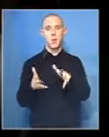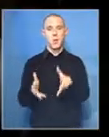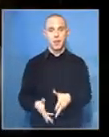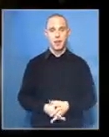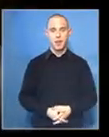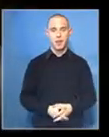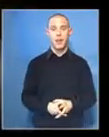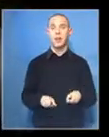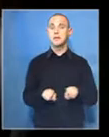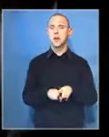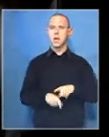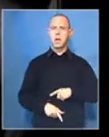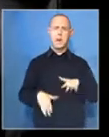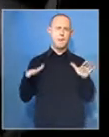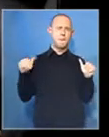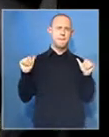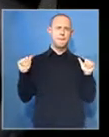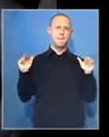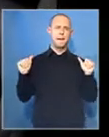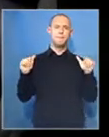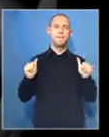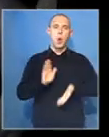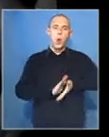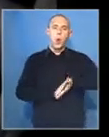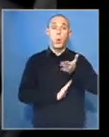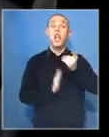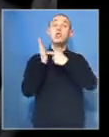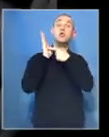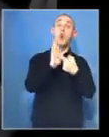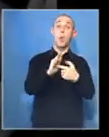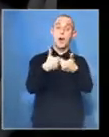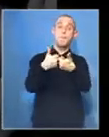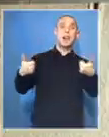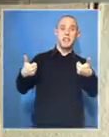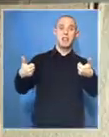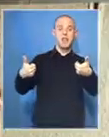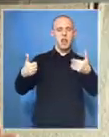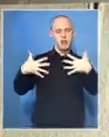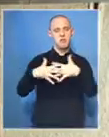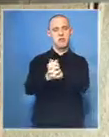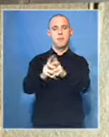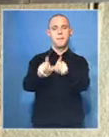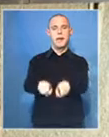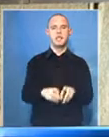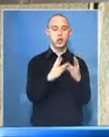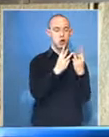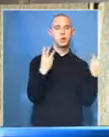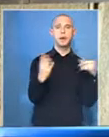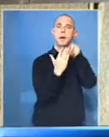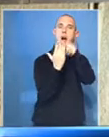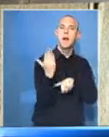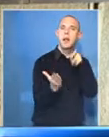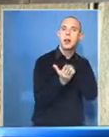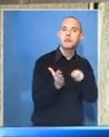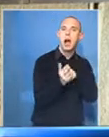and at a great personal cost, Nakasa exposed apartheid atrocities. You read any of his newspaper pieces, you